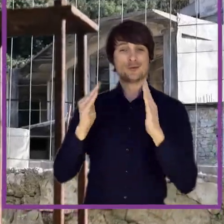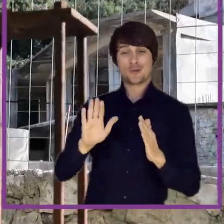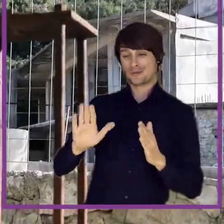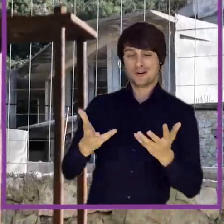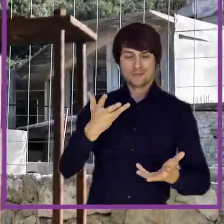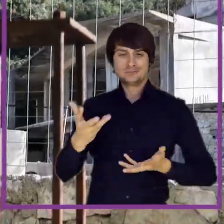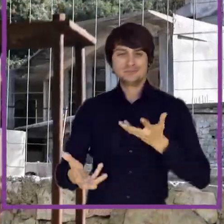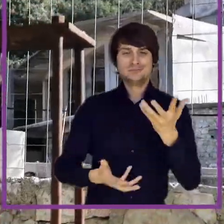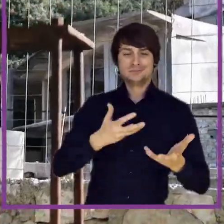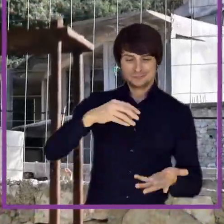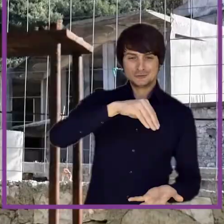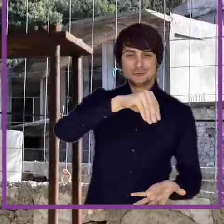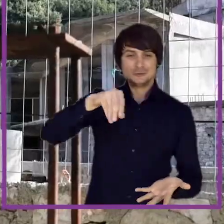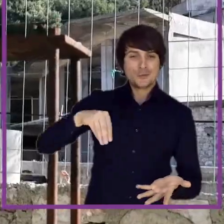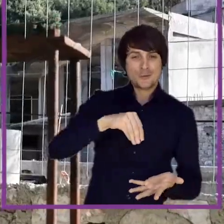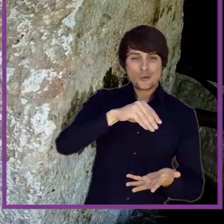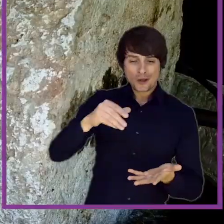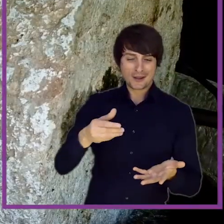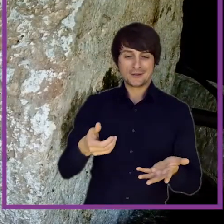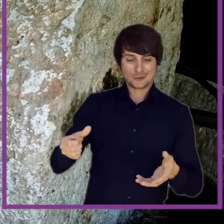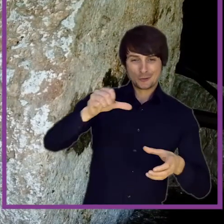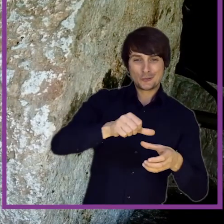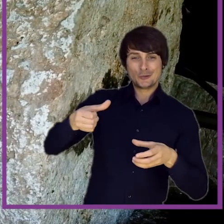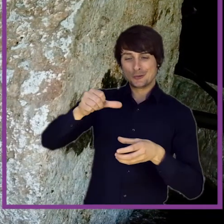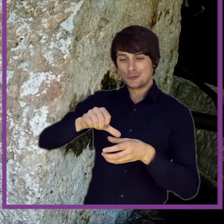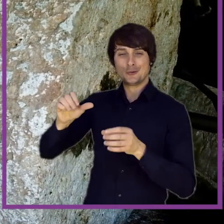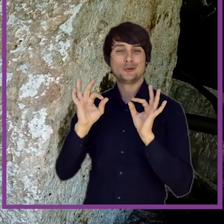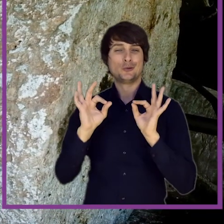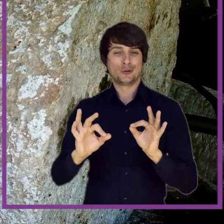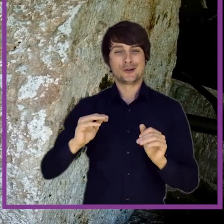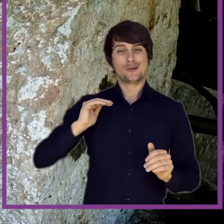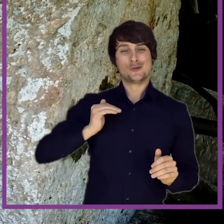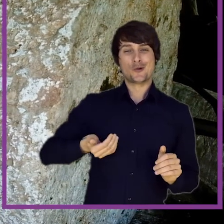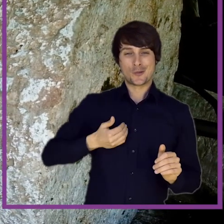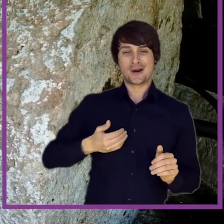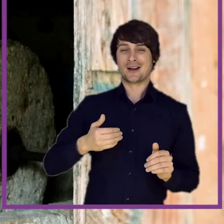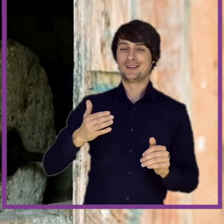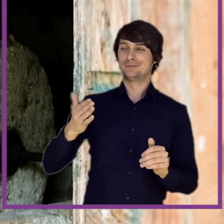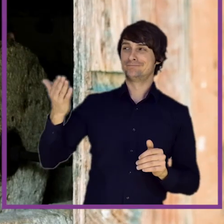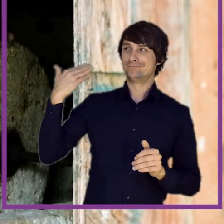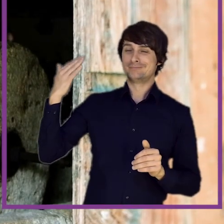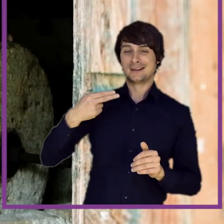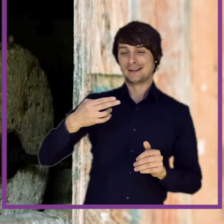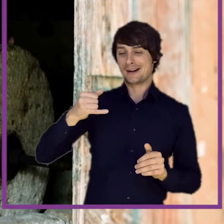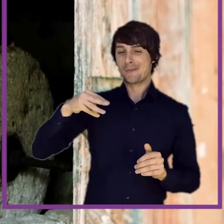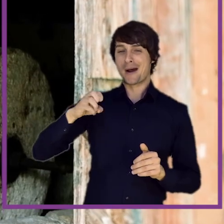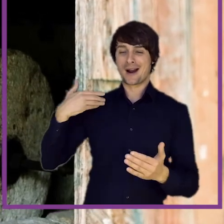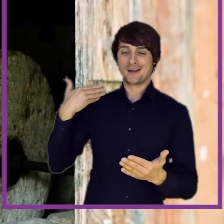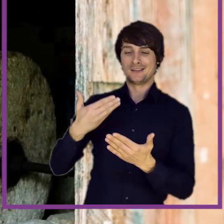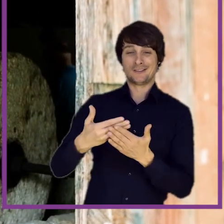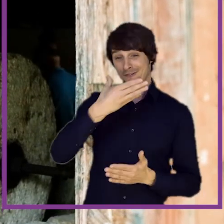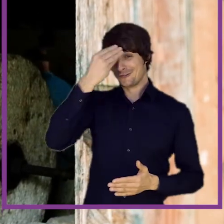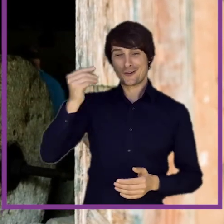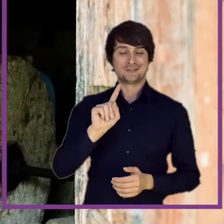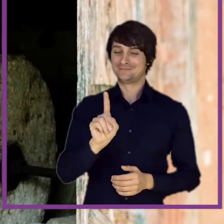Olives, while spreading the region, were traditionally turned into oil by the use of mills. One such mill is the one of